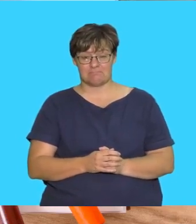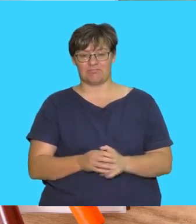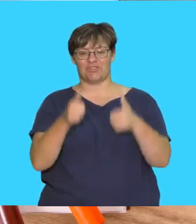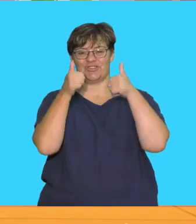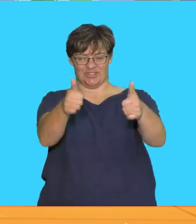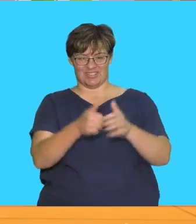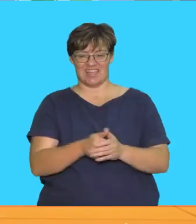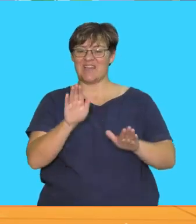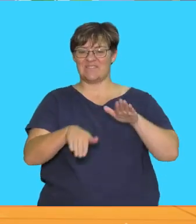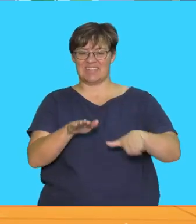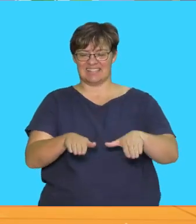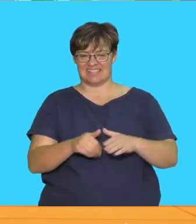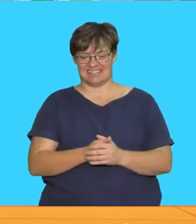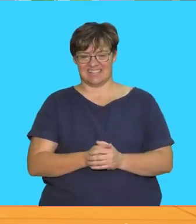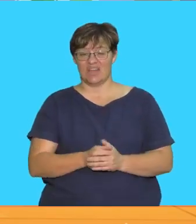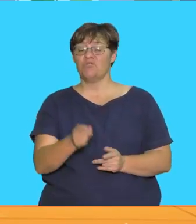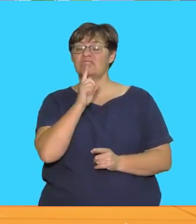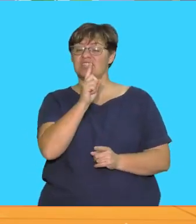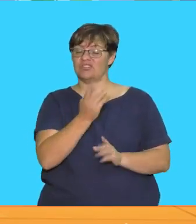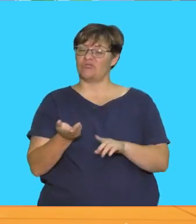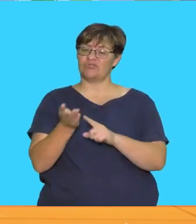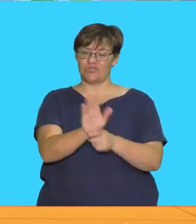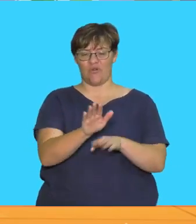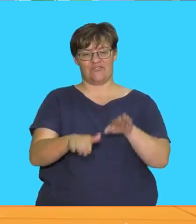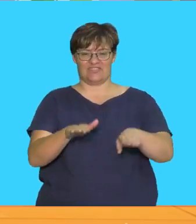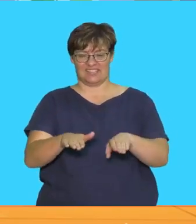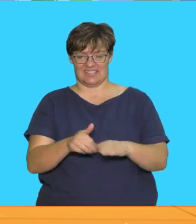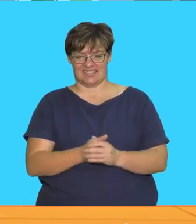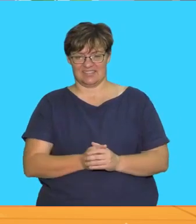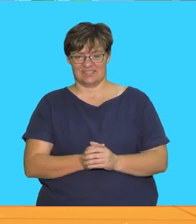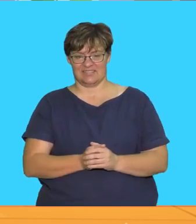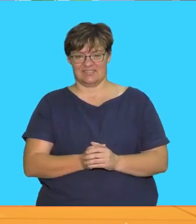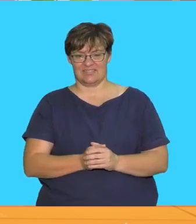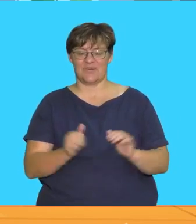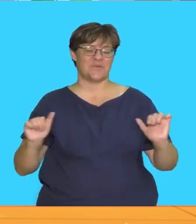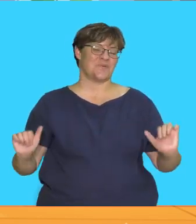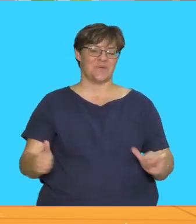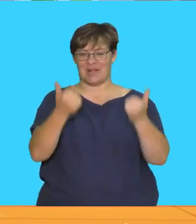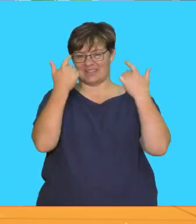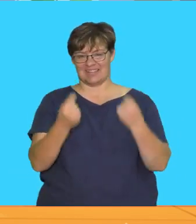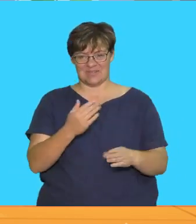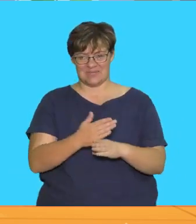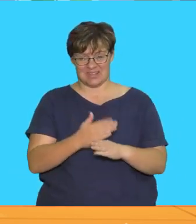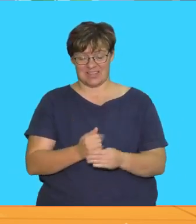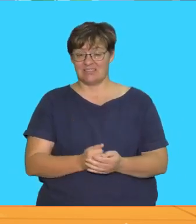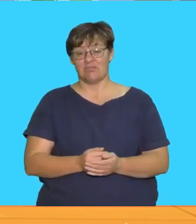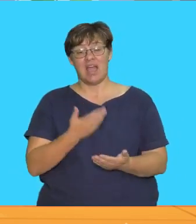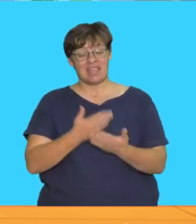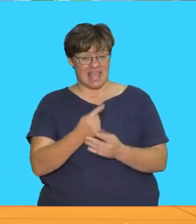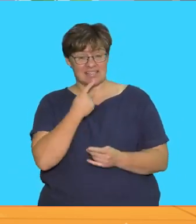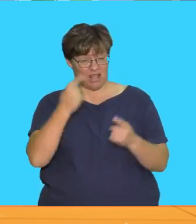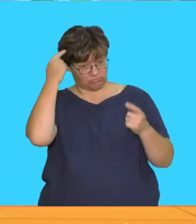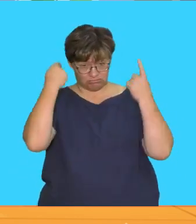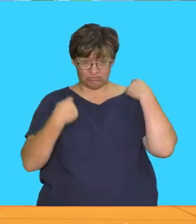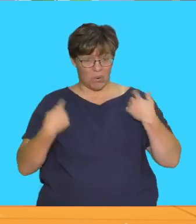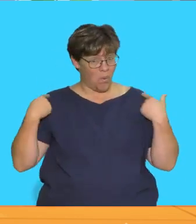Good! Feet! Your teacher pointed to feet Super work, children! Can you